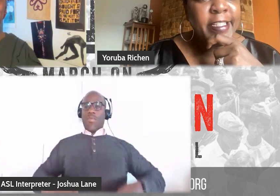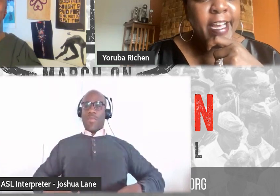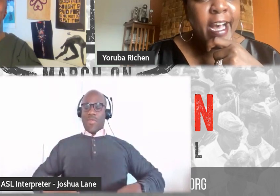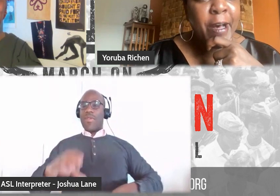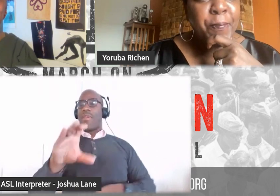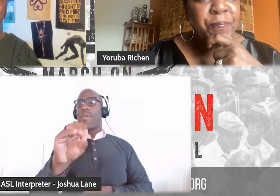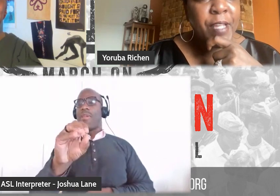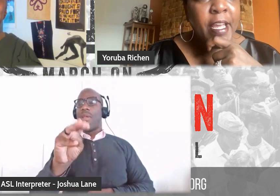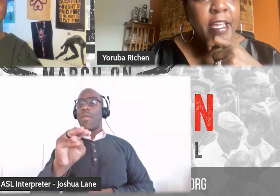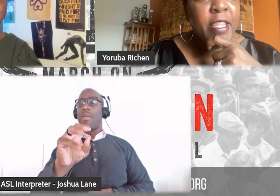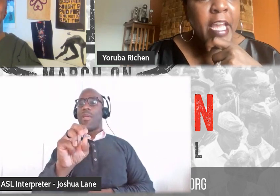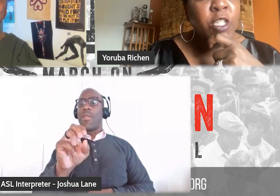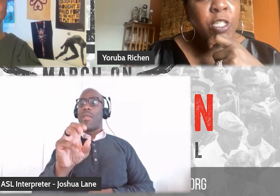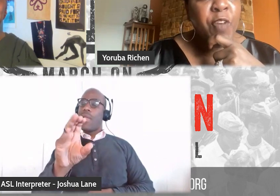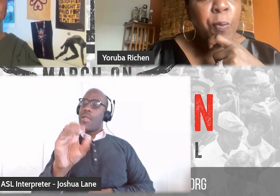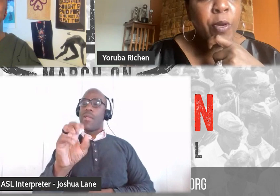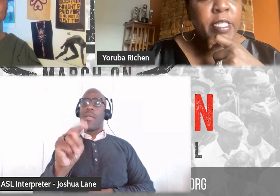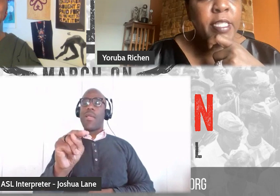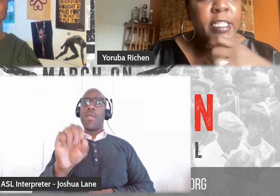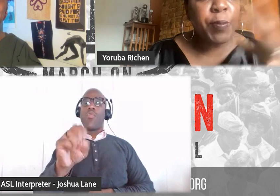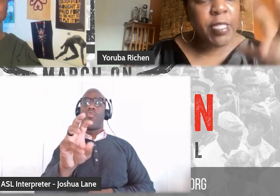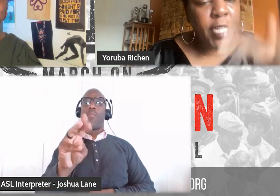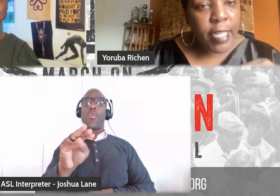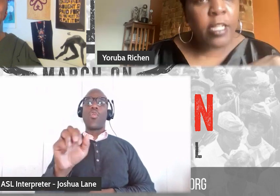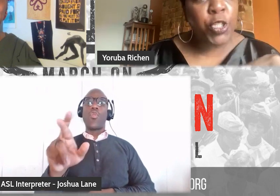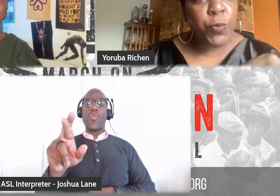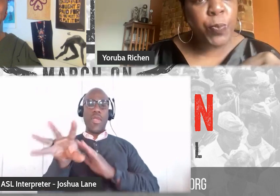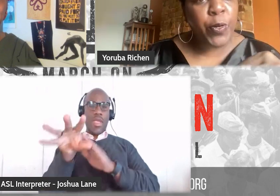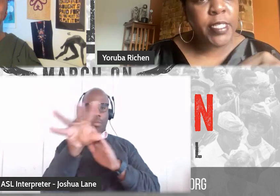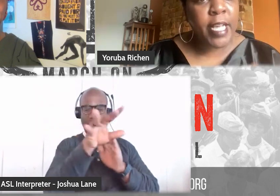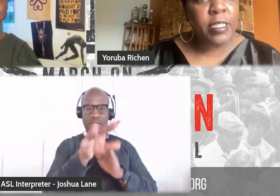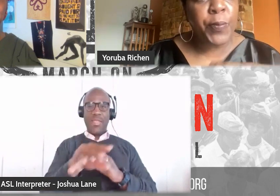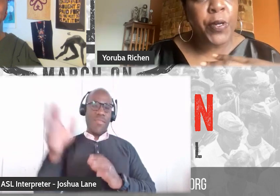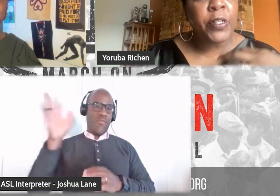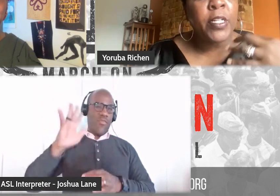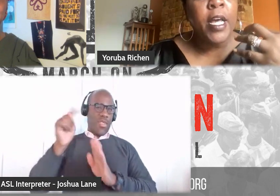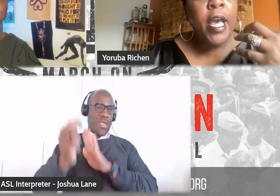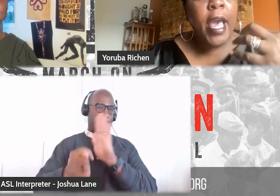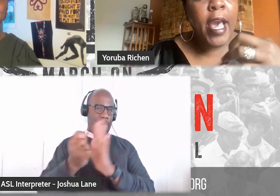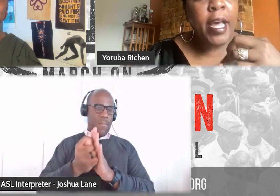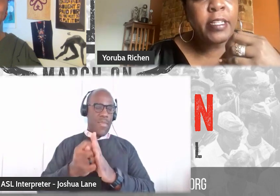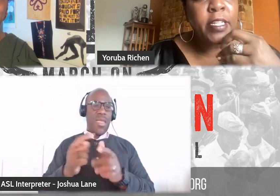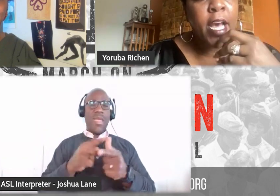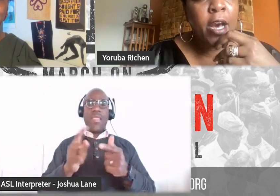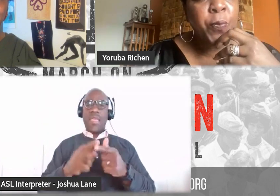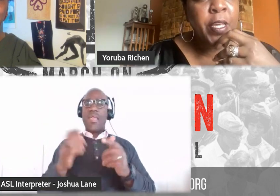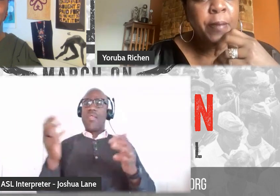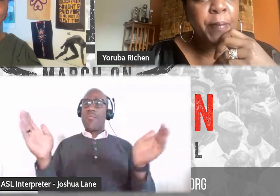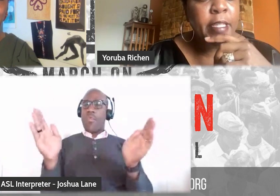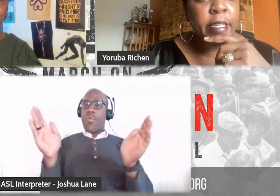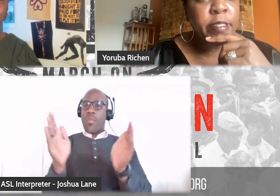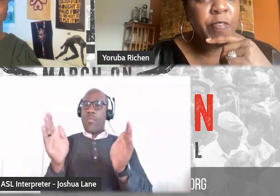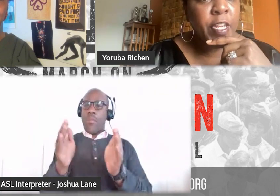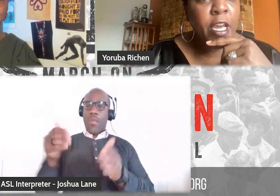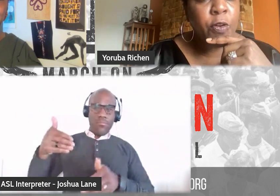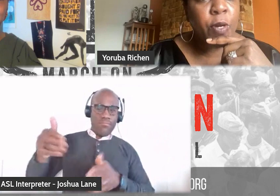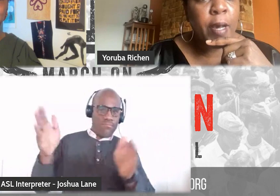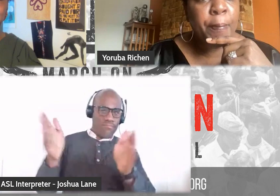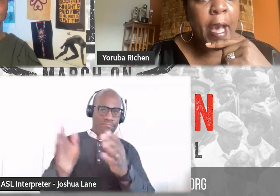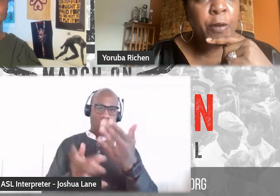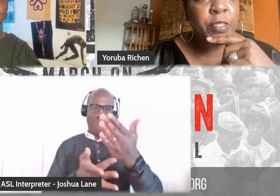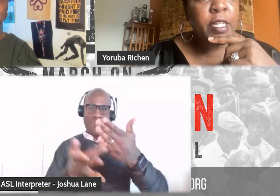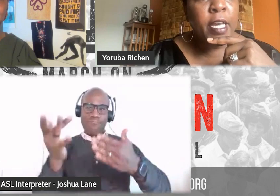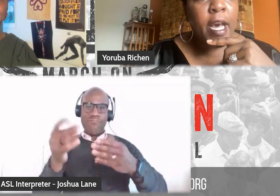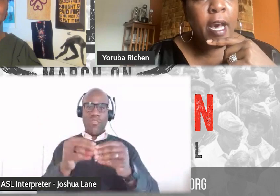And, um, they just felt more accessible. The technology was more accessible. And, uh, we made this video